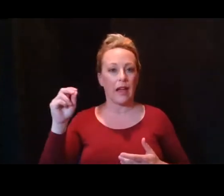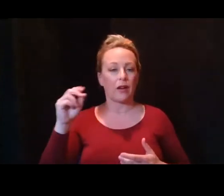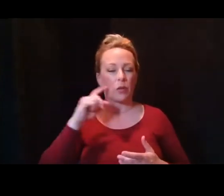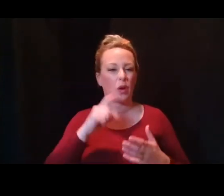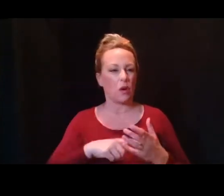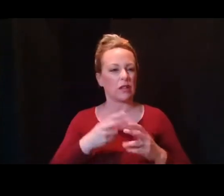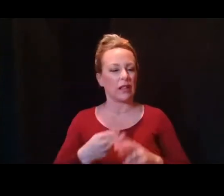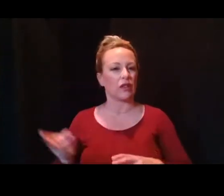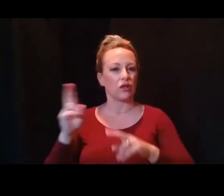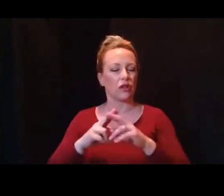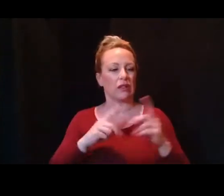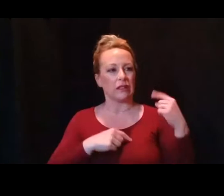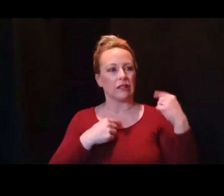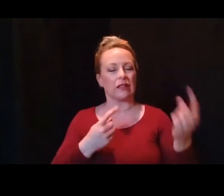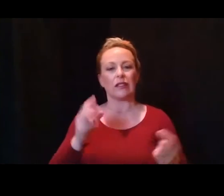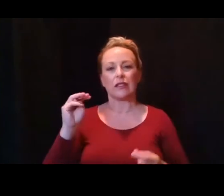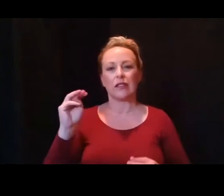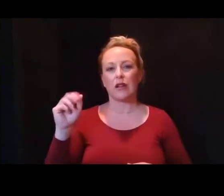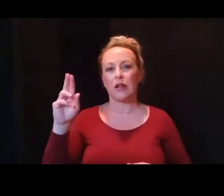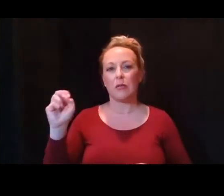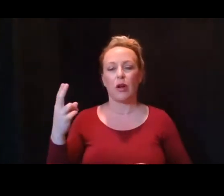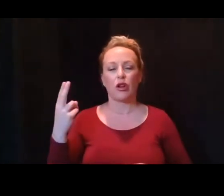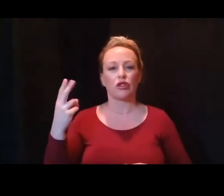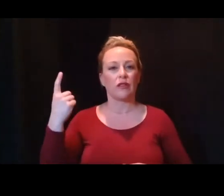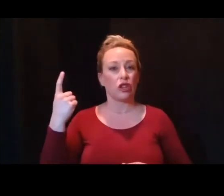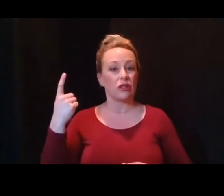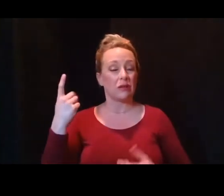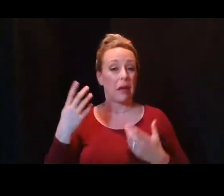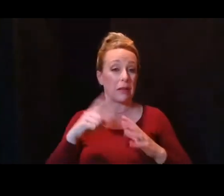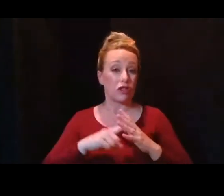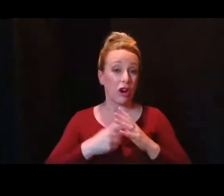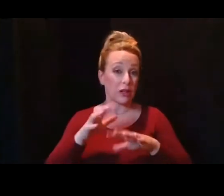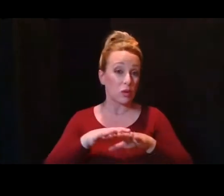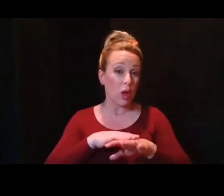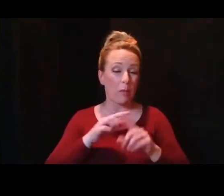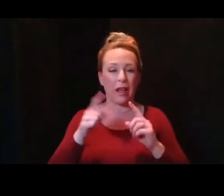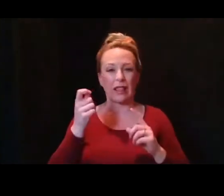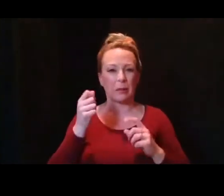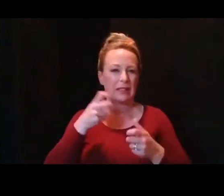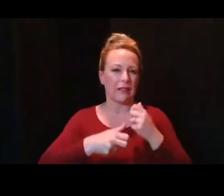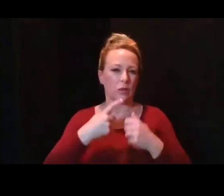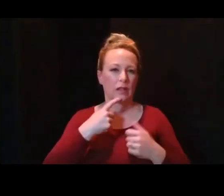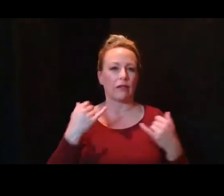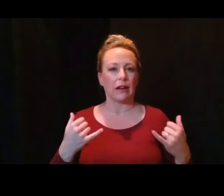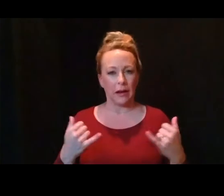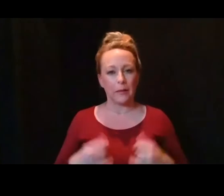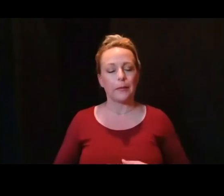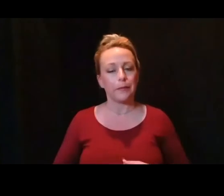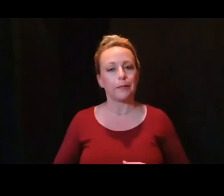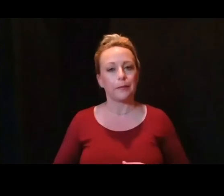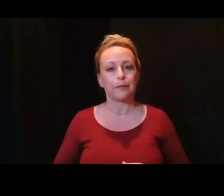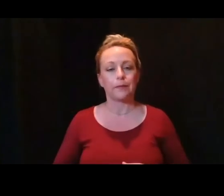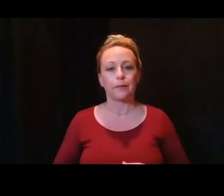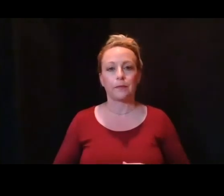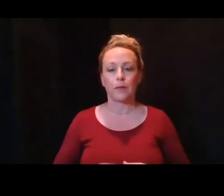1st may be starting to slow, but it's too early to say. So we're